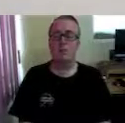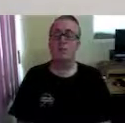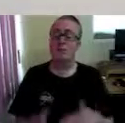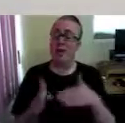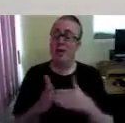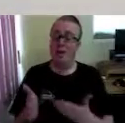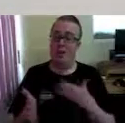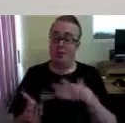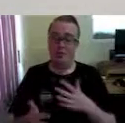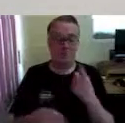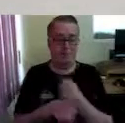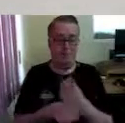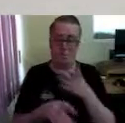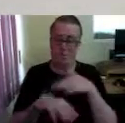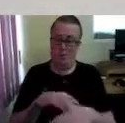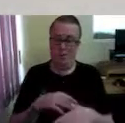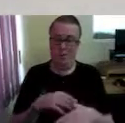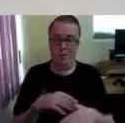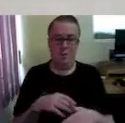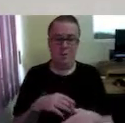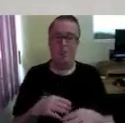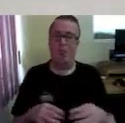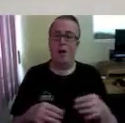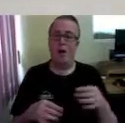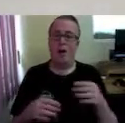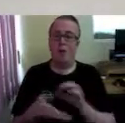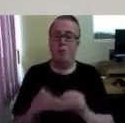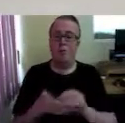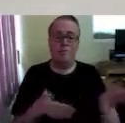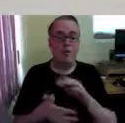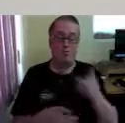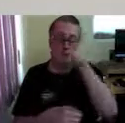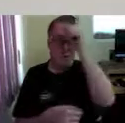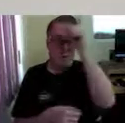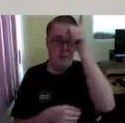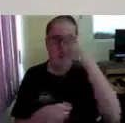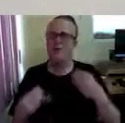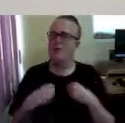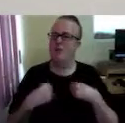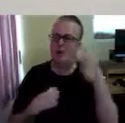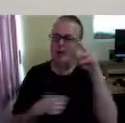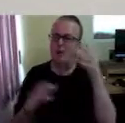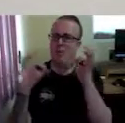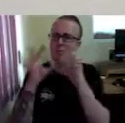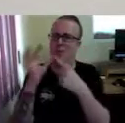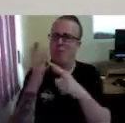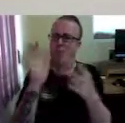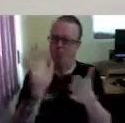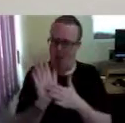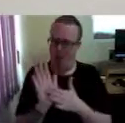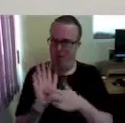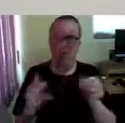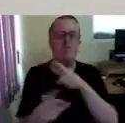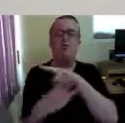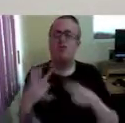The next range that I'm going to recommend are made in Germany, and by a company called Baum, B-A-U-M.